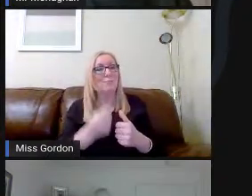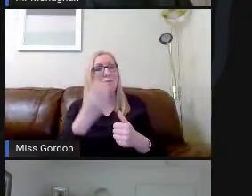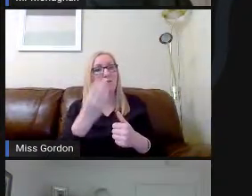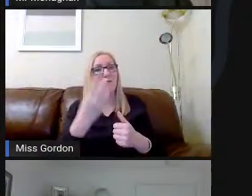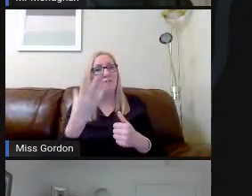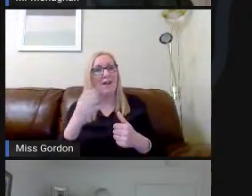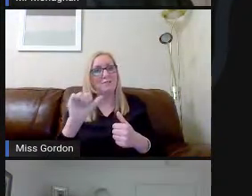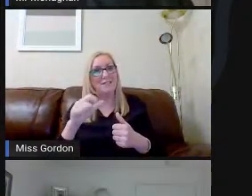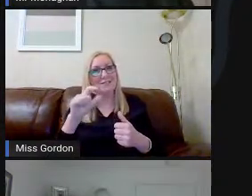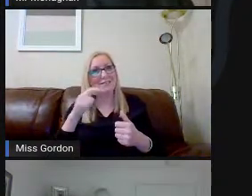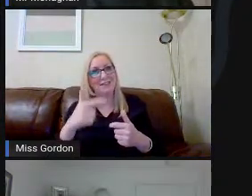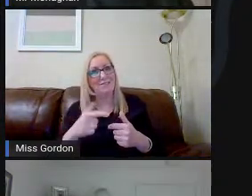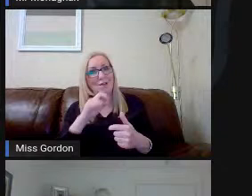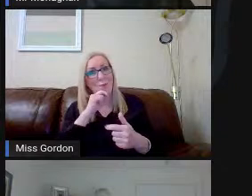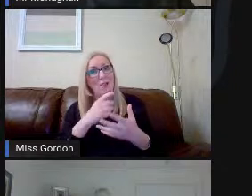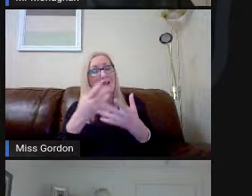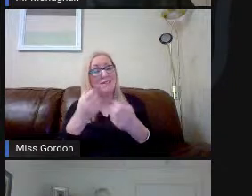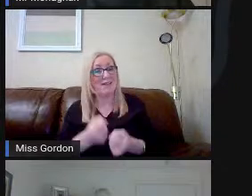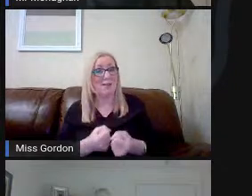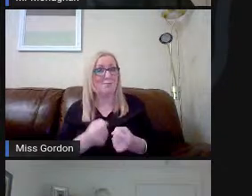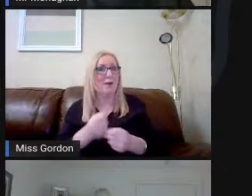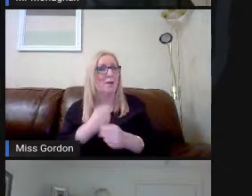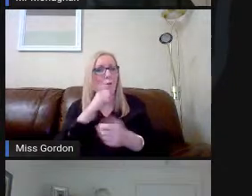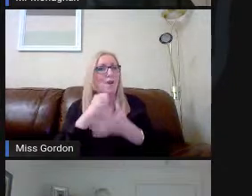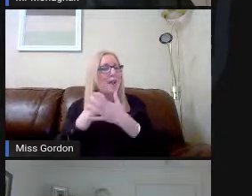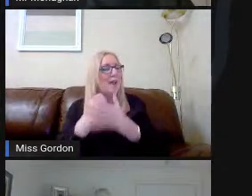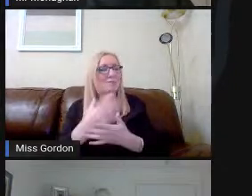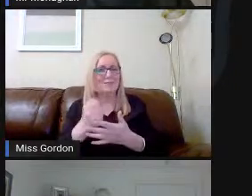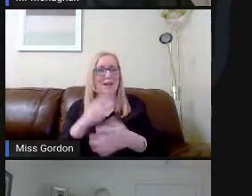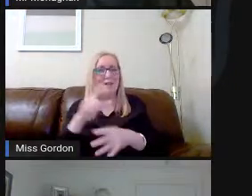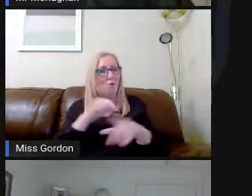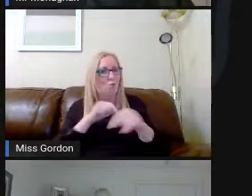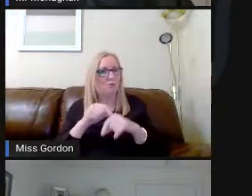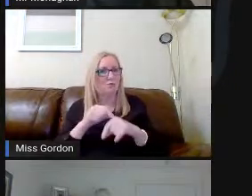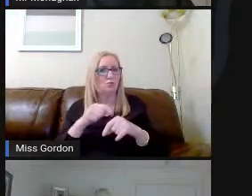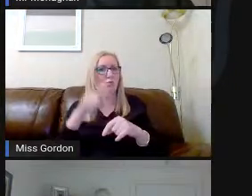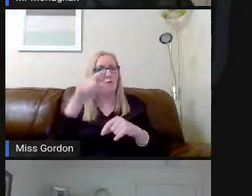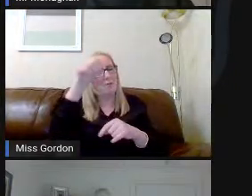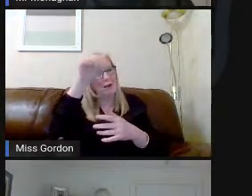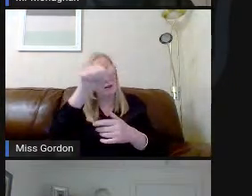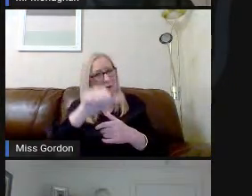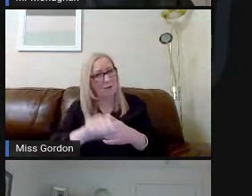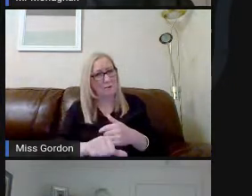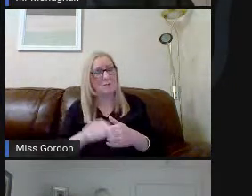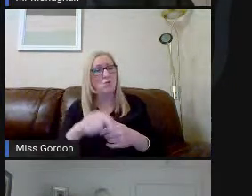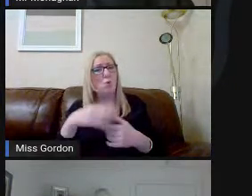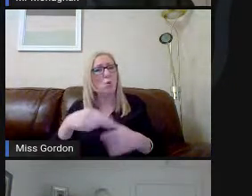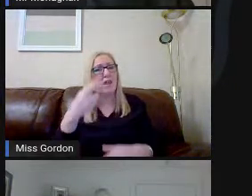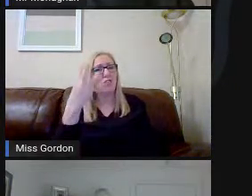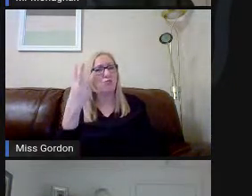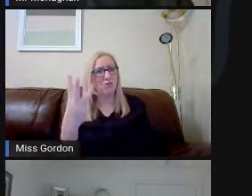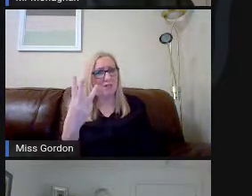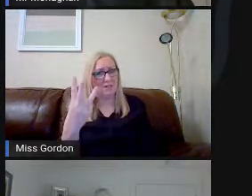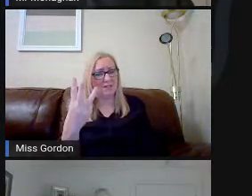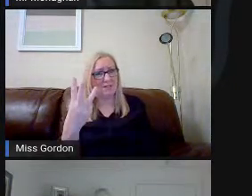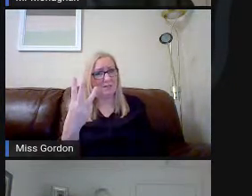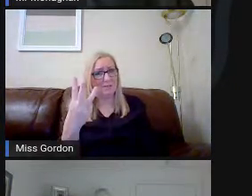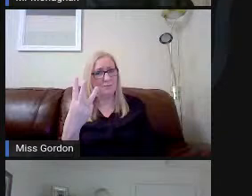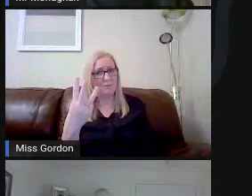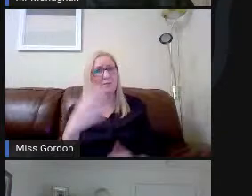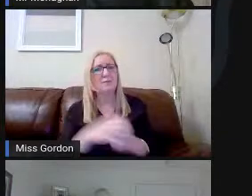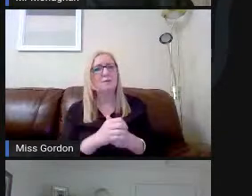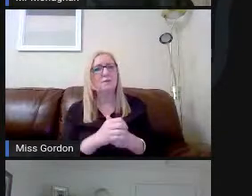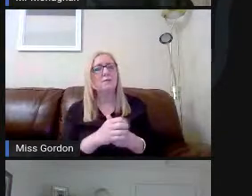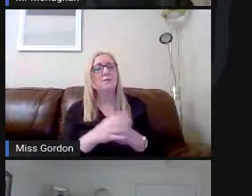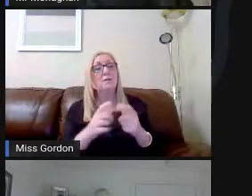them all, I'll accept them, but it won't help us get the options in. So only three from this part here. Below that, you've got the same